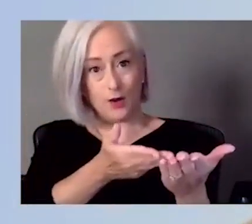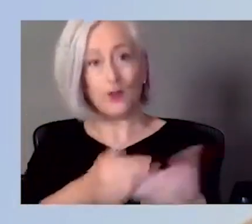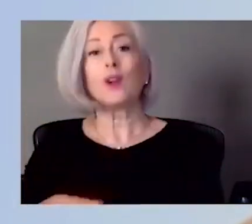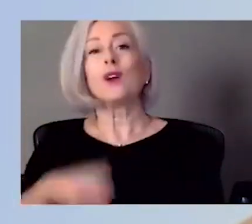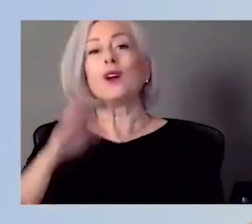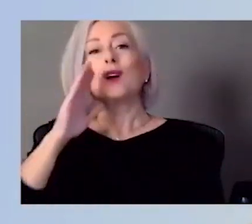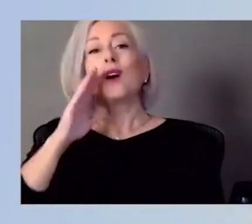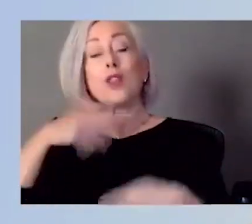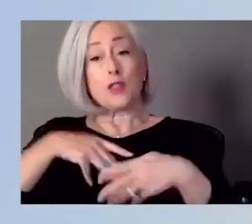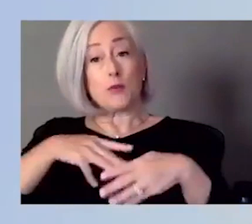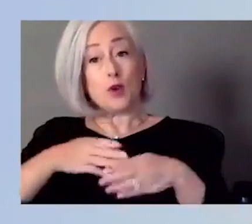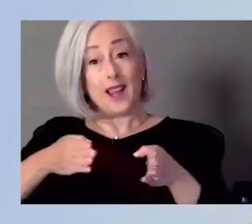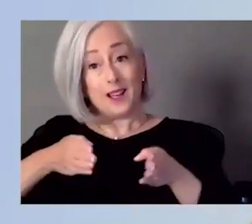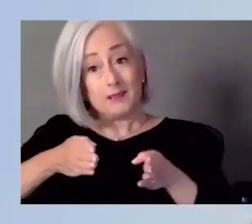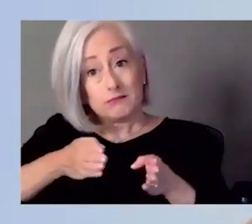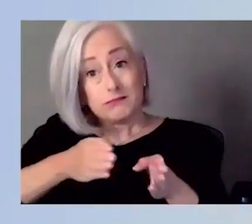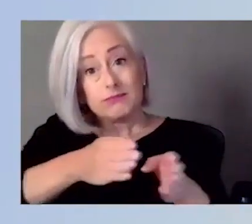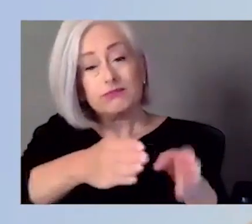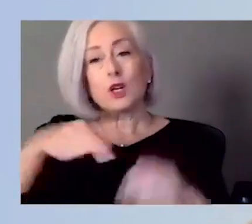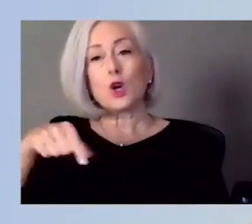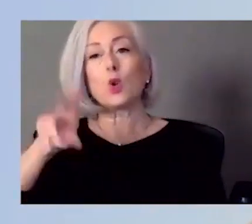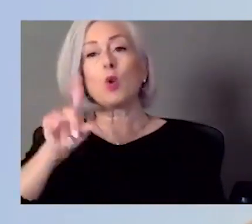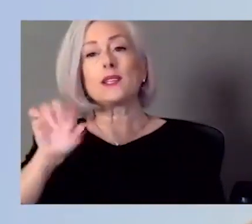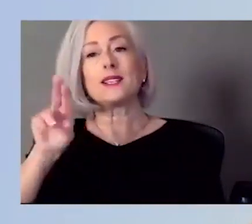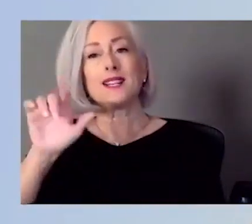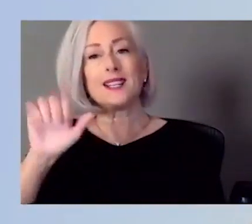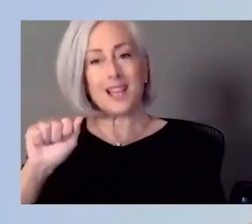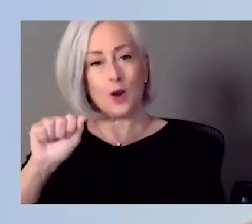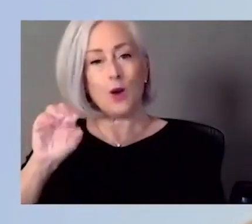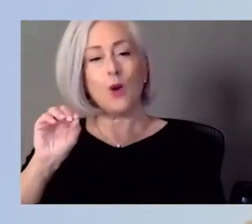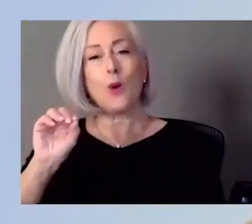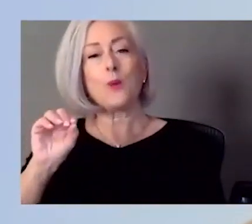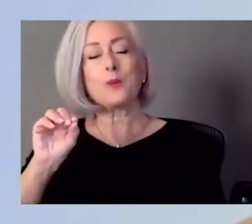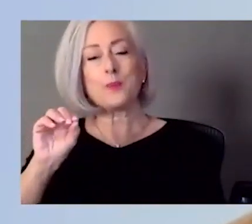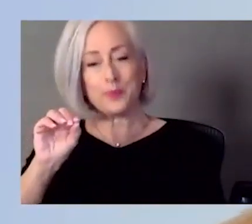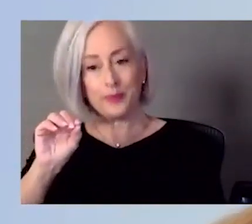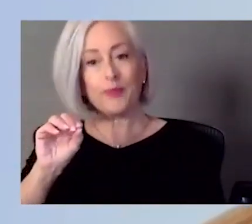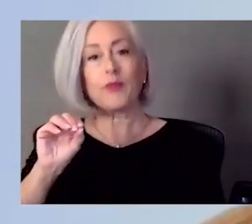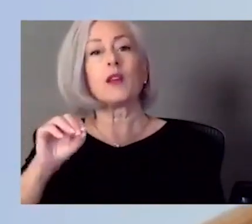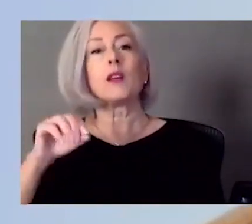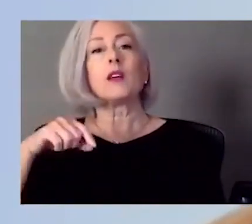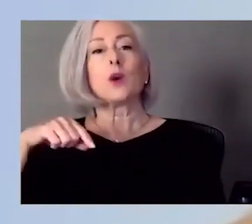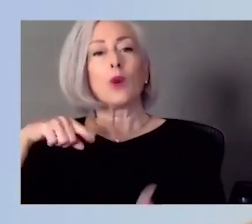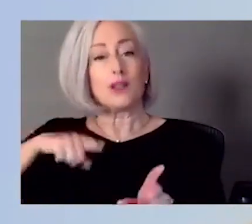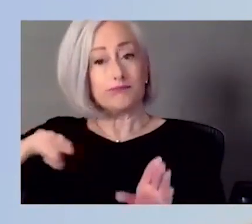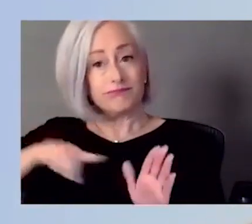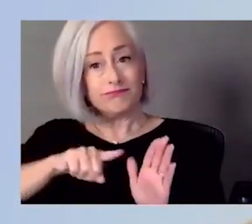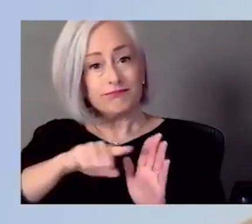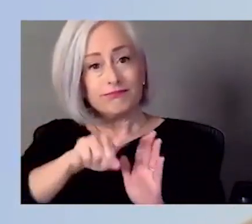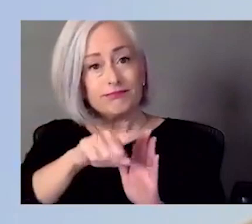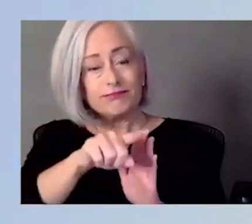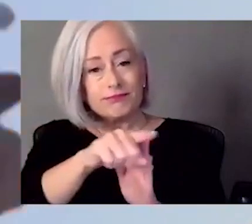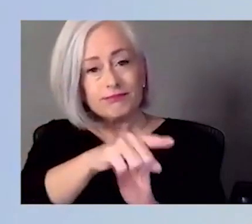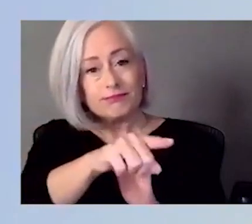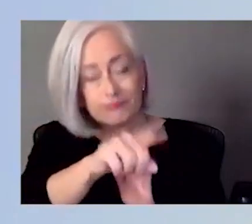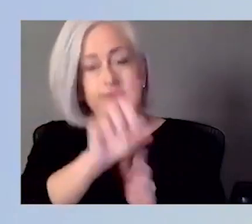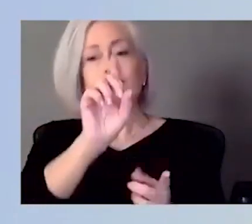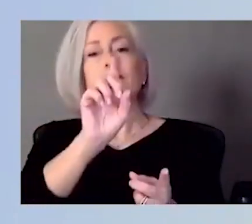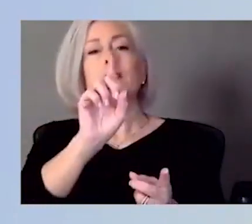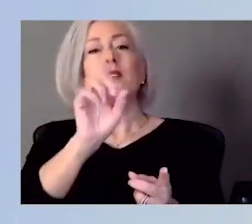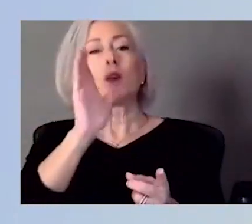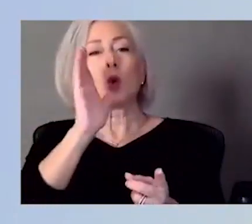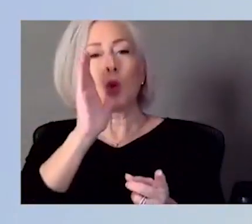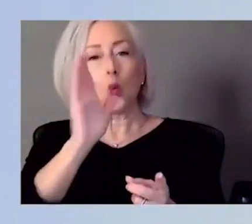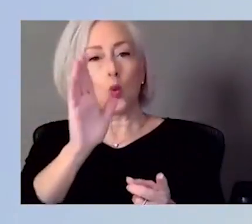Quindera Boulevard. And as we transport, uh, down, uh, Quindera Boulevard, uh, we'll then come